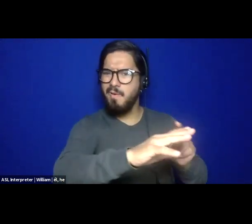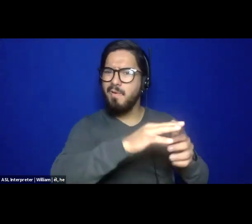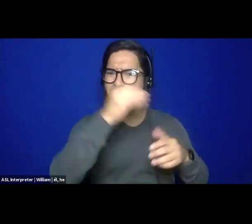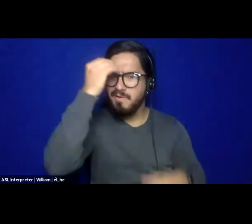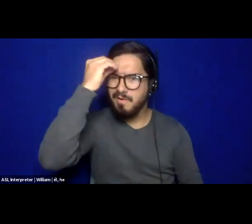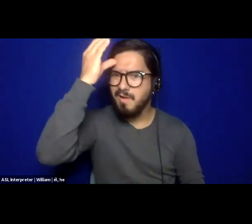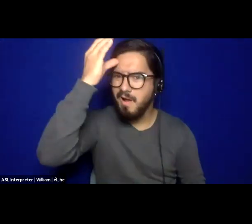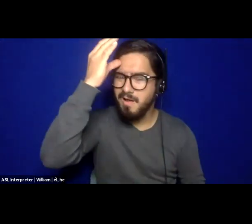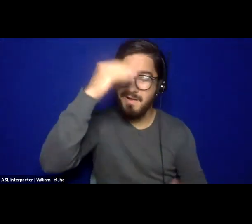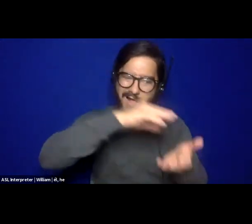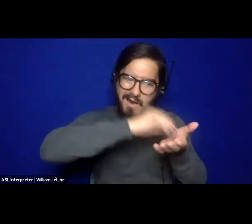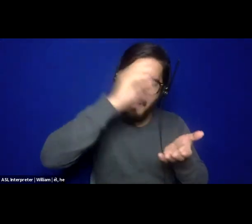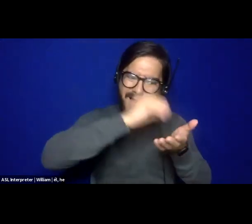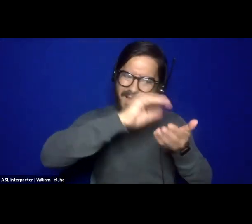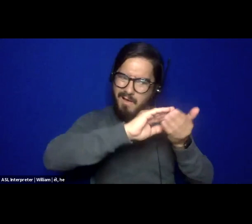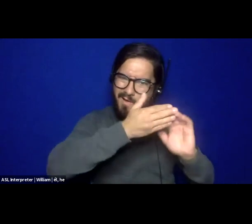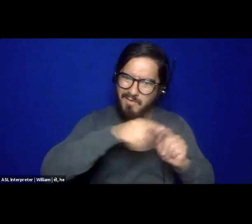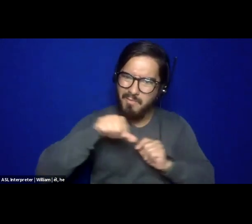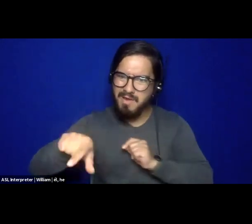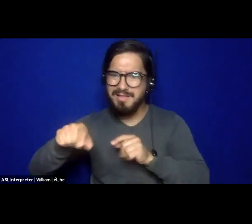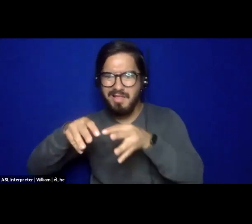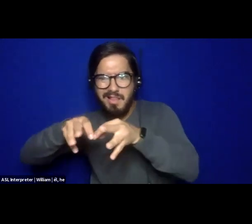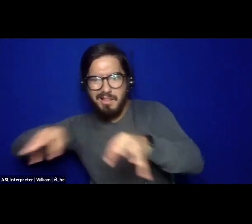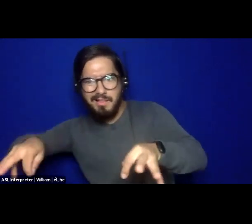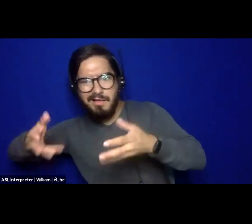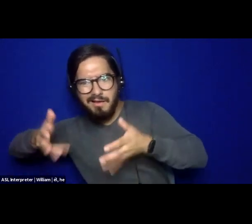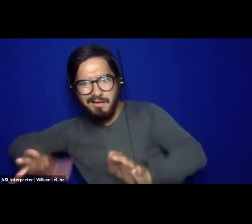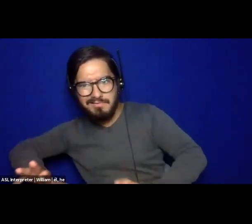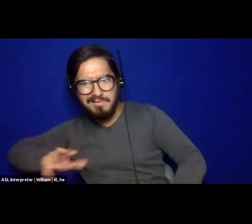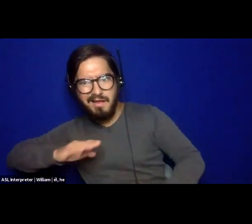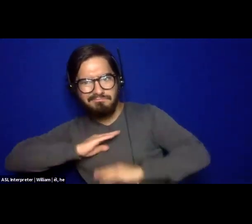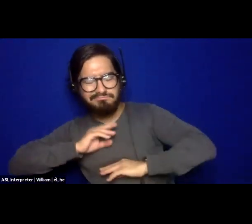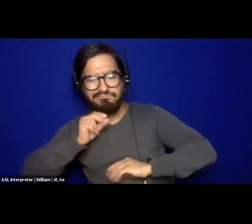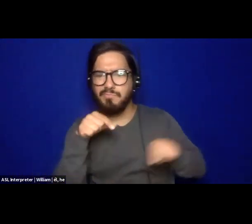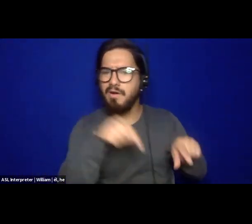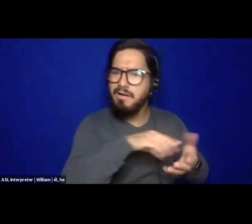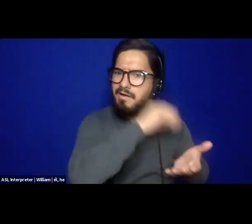communities and in systems of care that were outside of the mainstream mental health system.